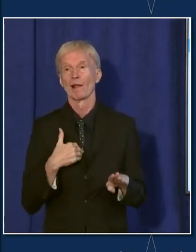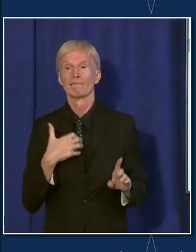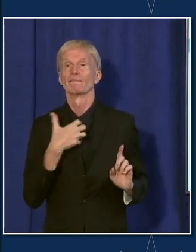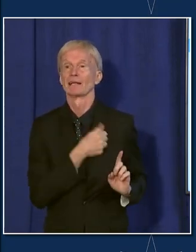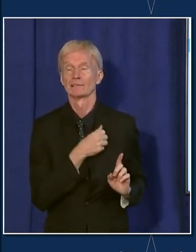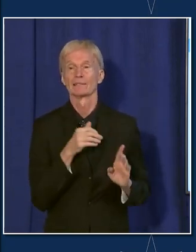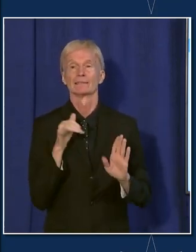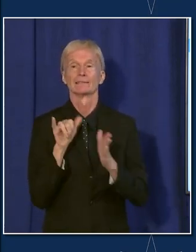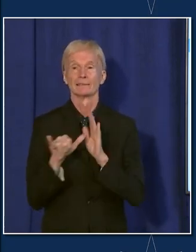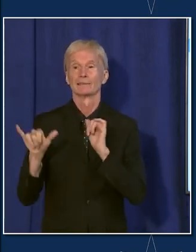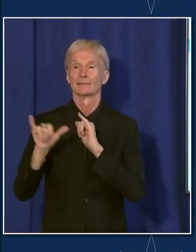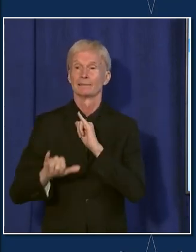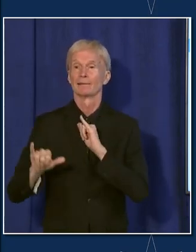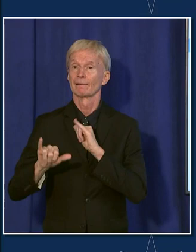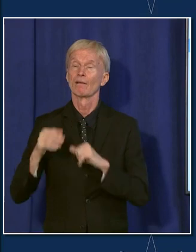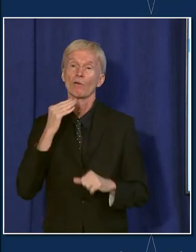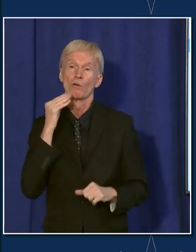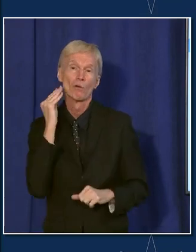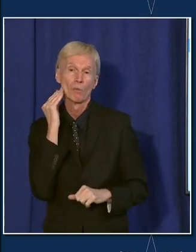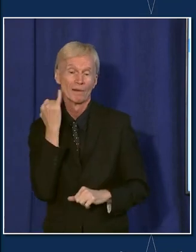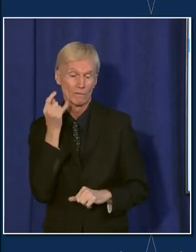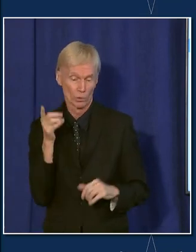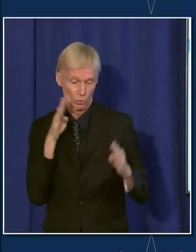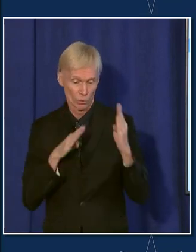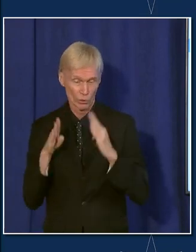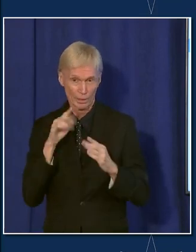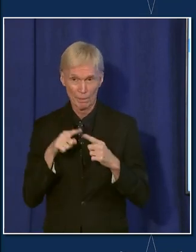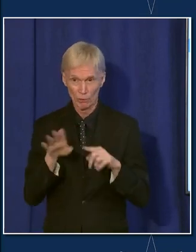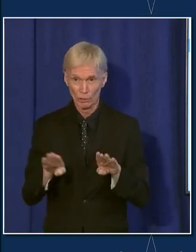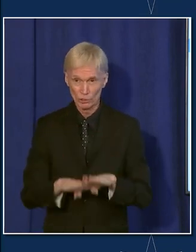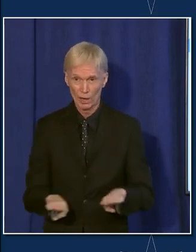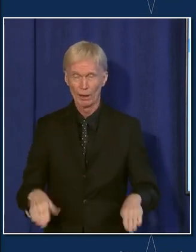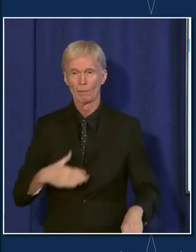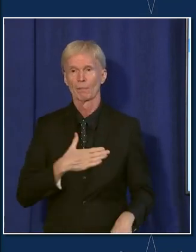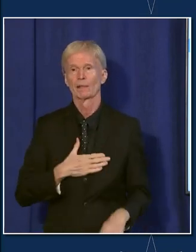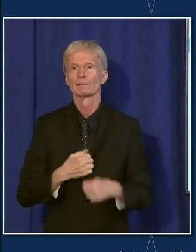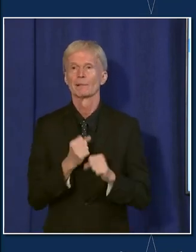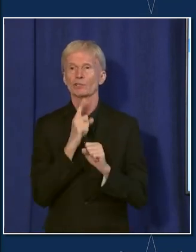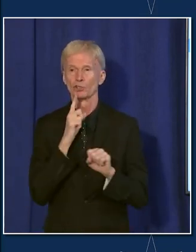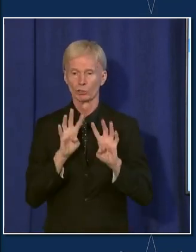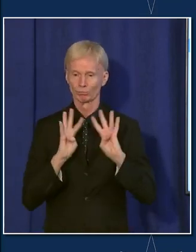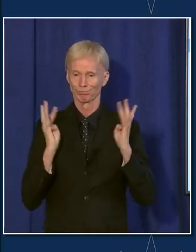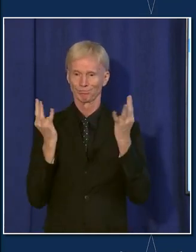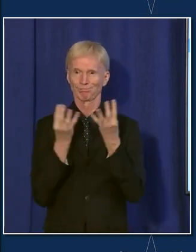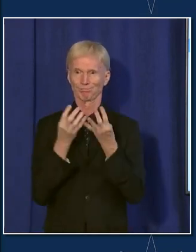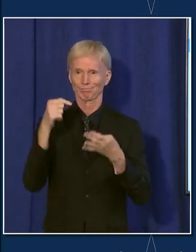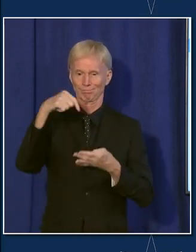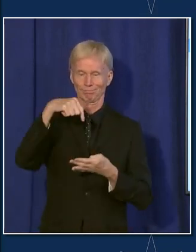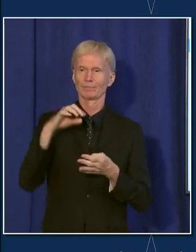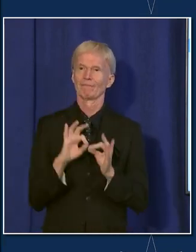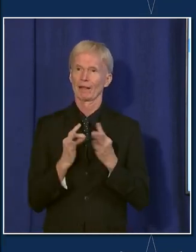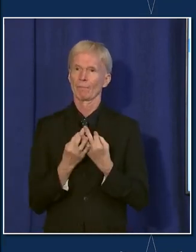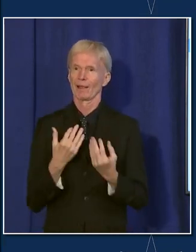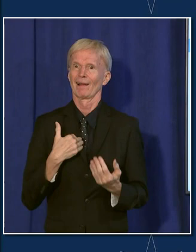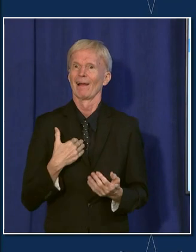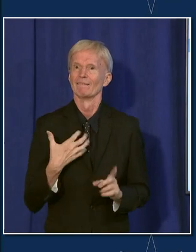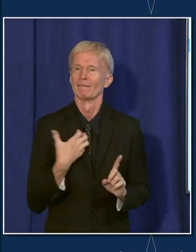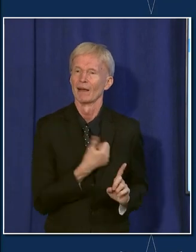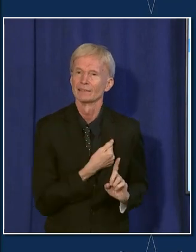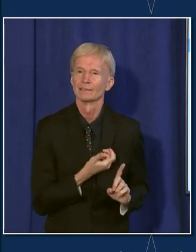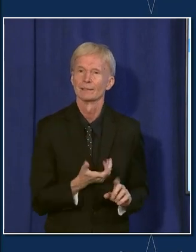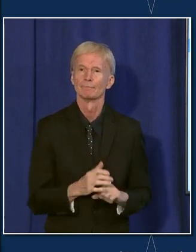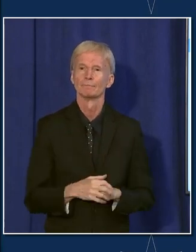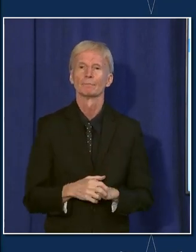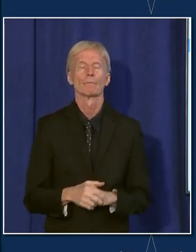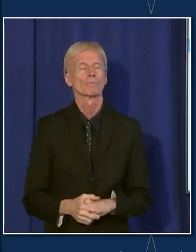And so having, you know, if you're worried about your child in school, please make sure the adults around them, especially at home, are vaccinated. Okay. One last question.